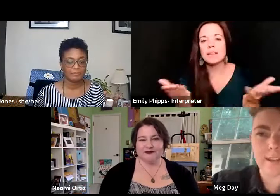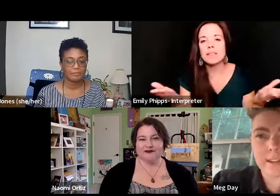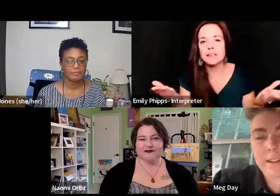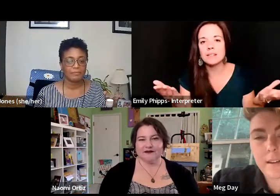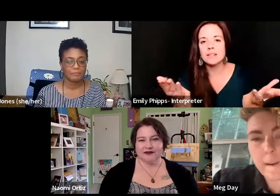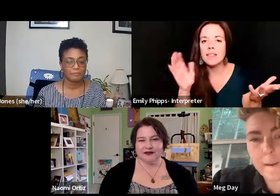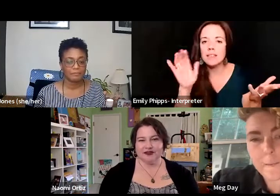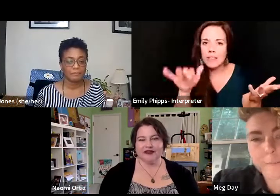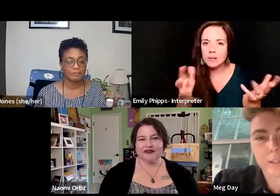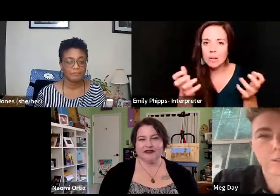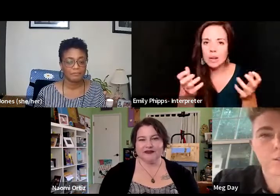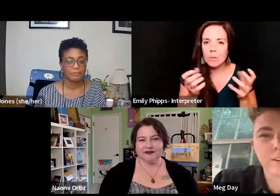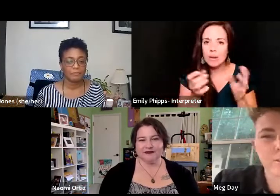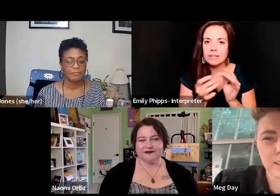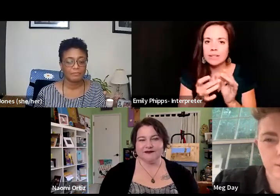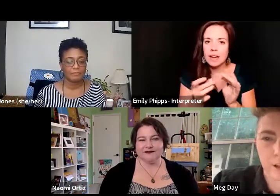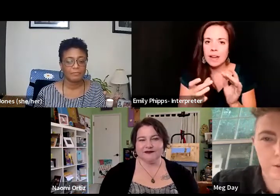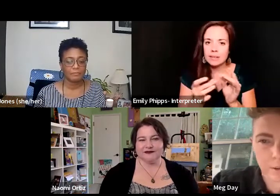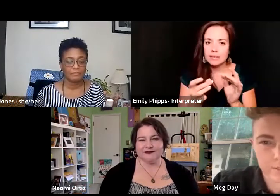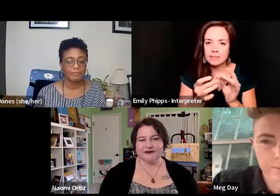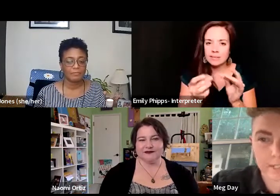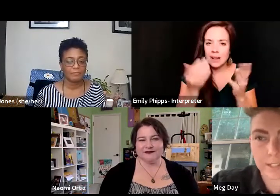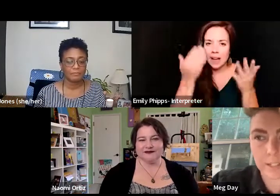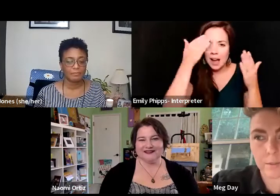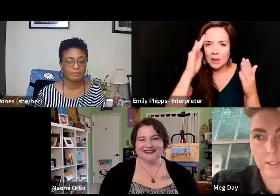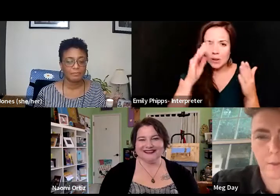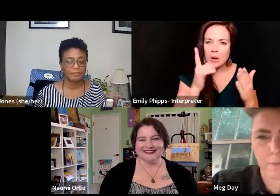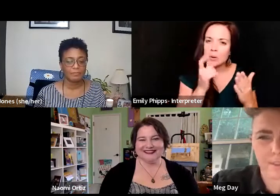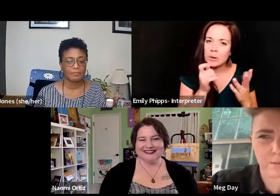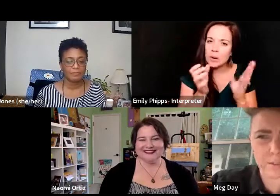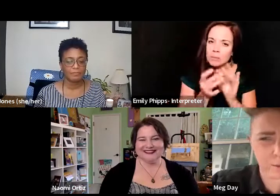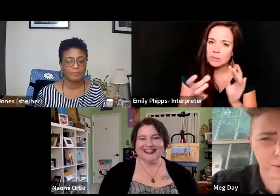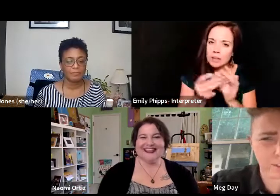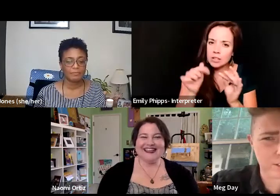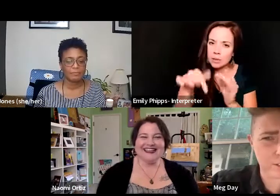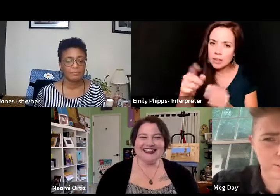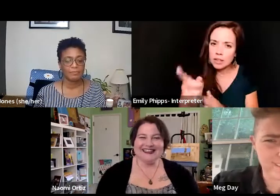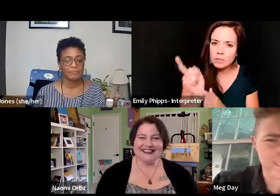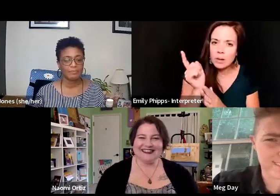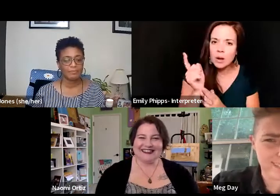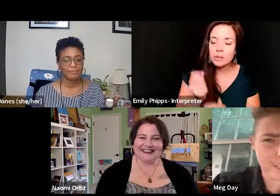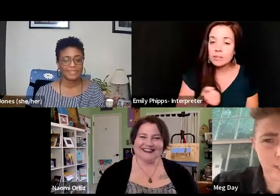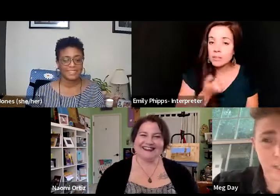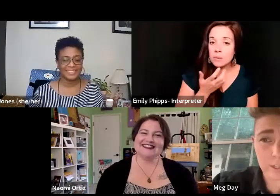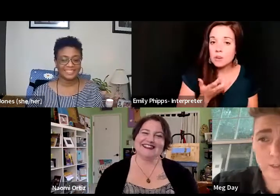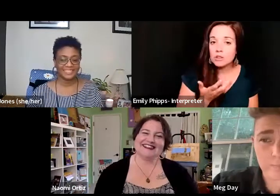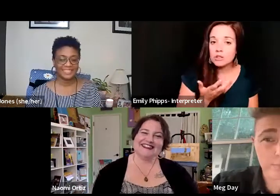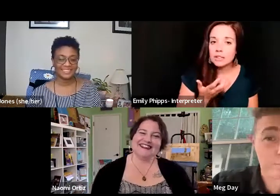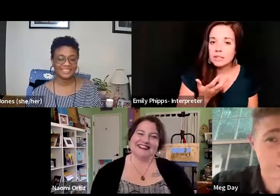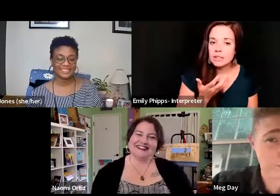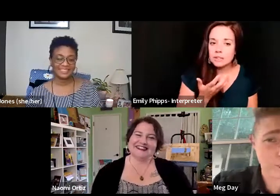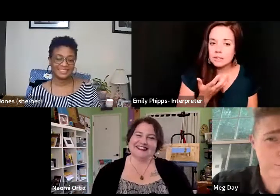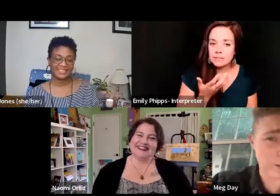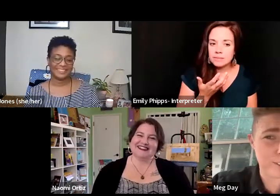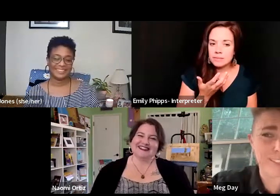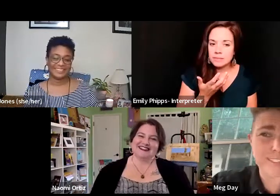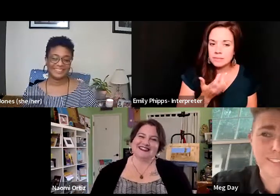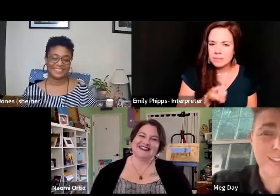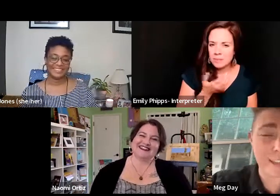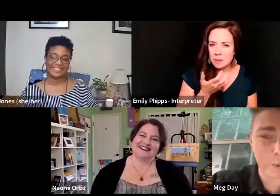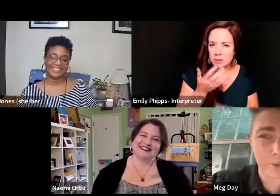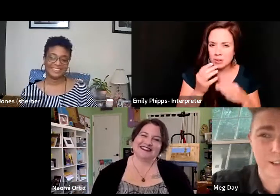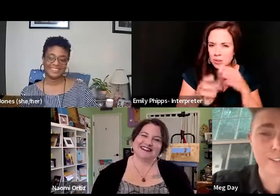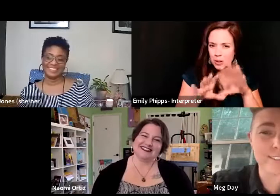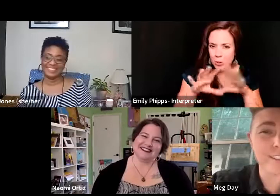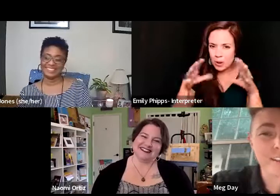say to, I don't really even know who I'm speaking to in this moment, the poetry, poetry world,